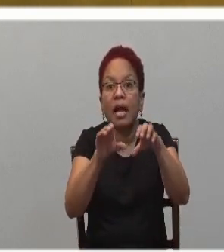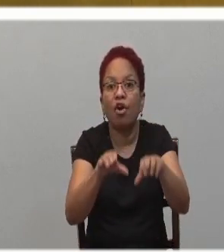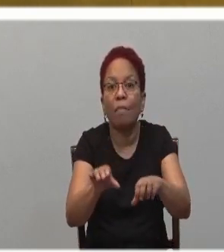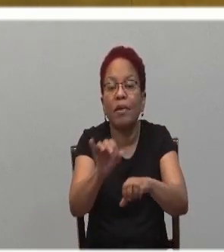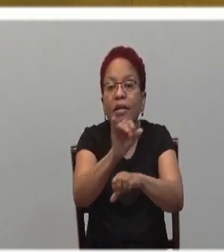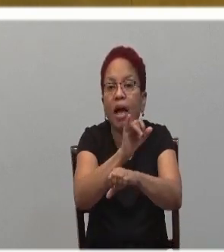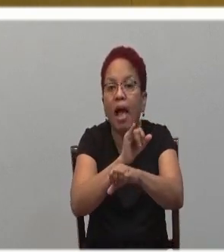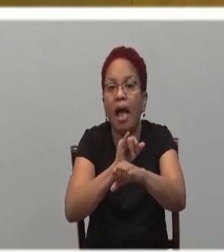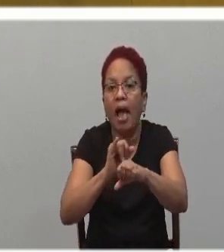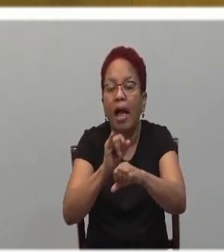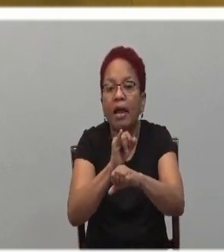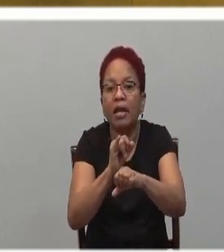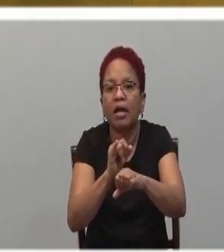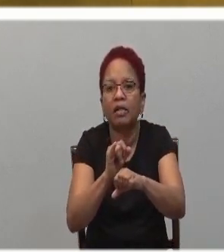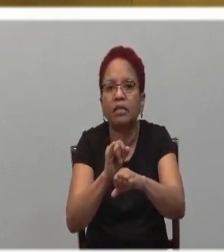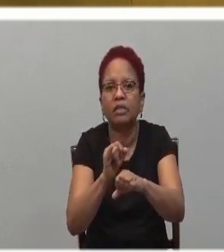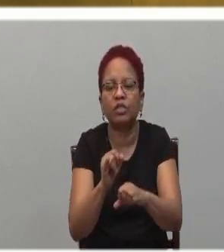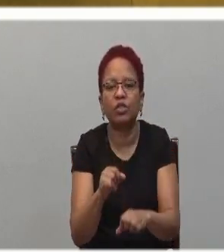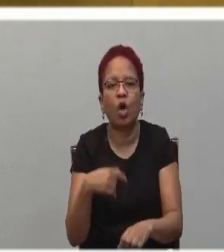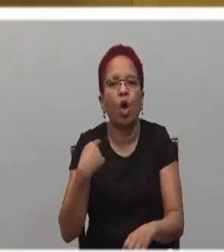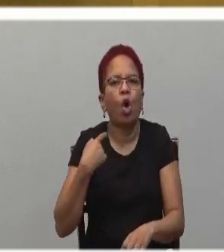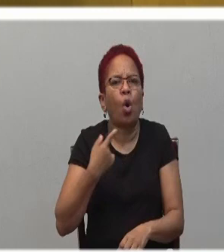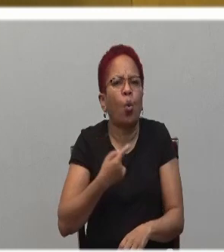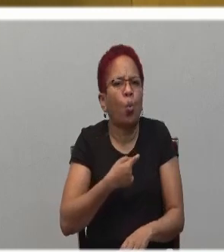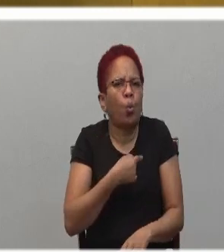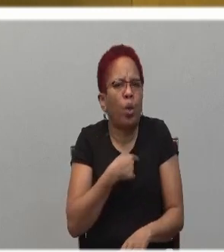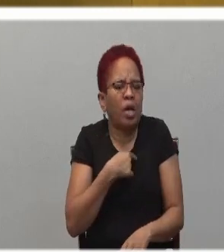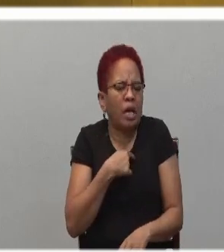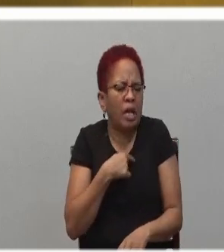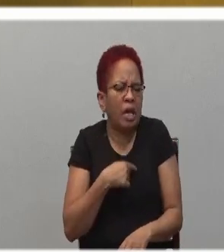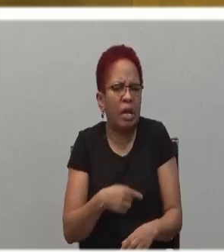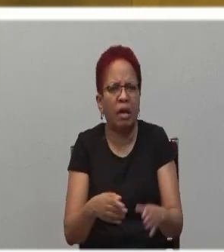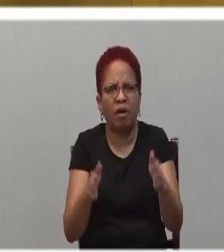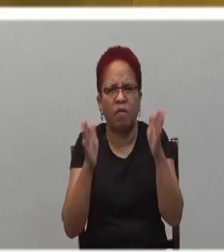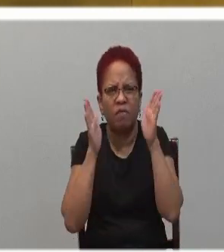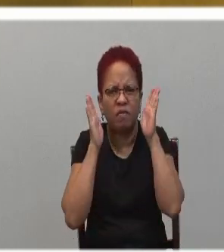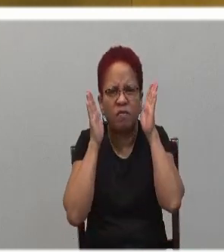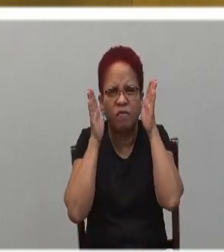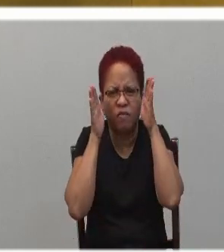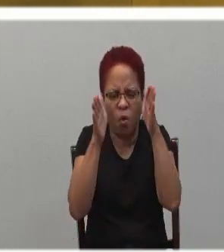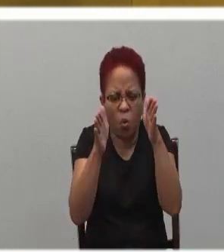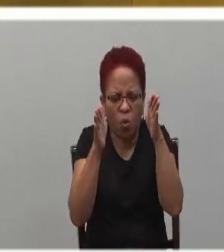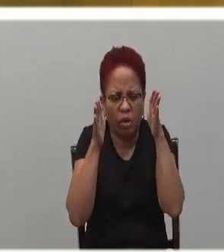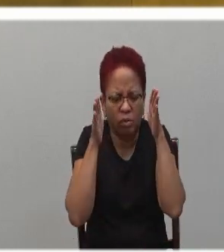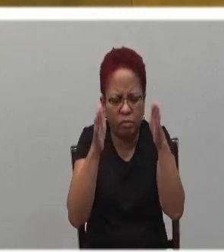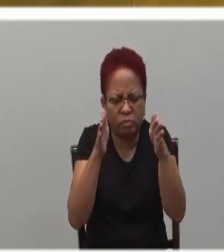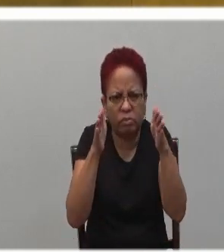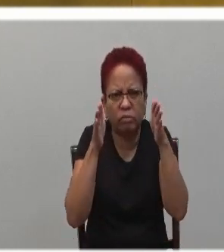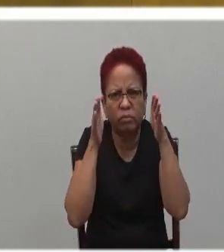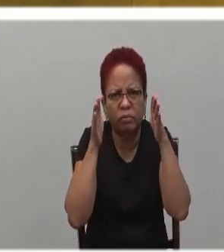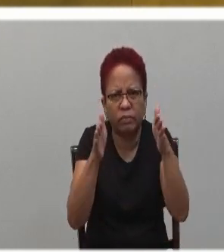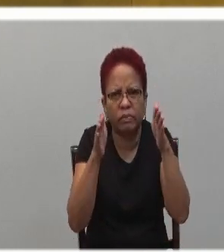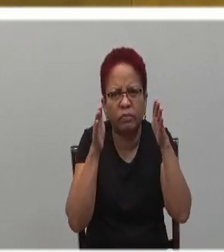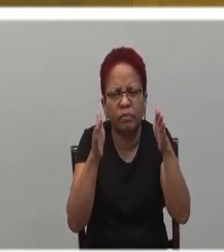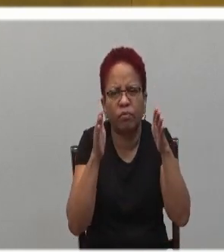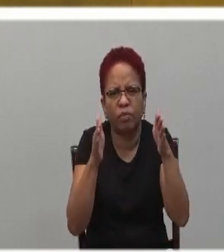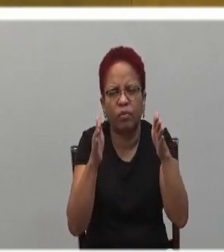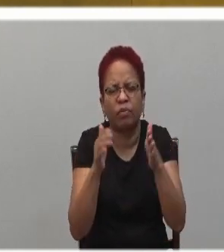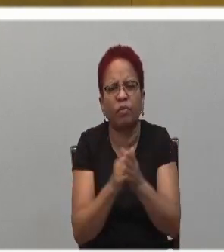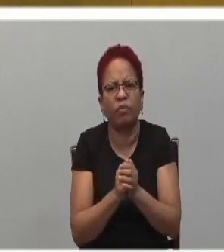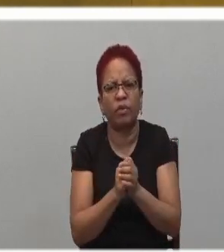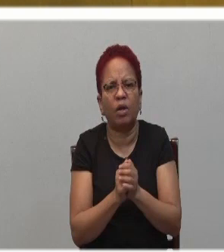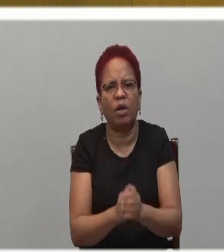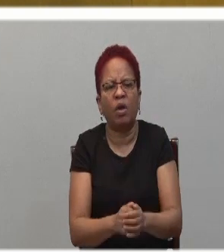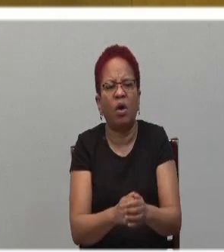been too laser focus on temporary vapor-like values.